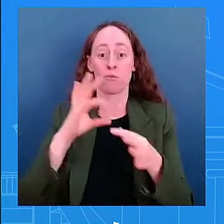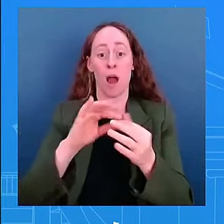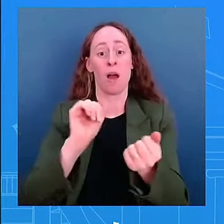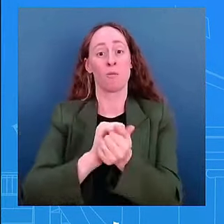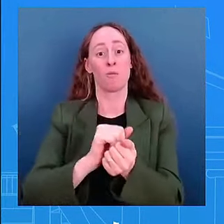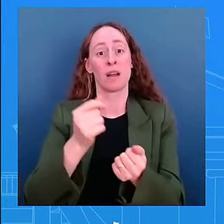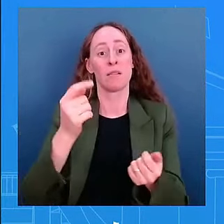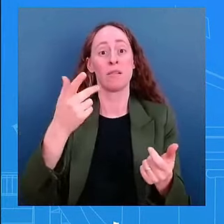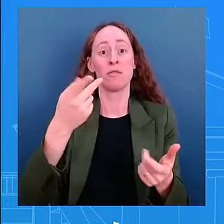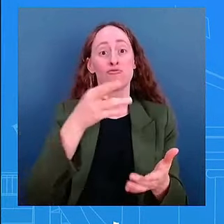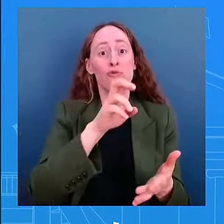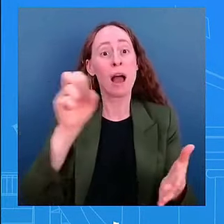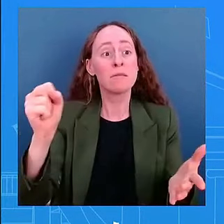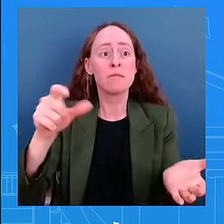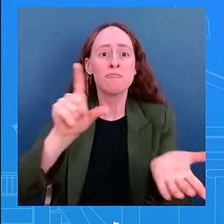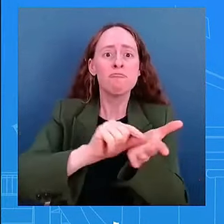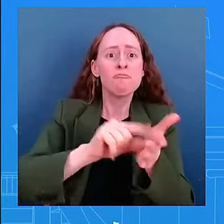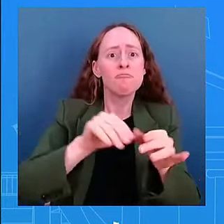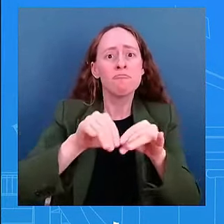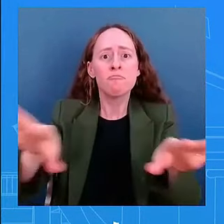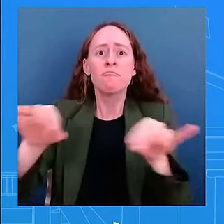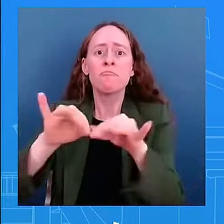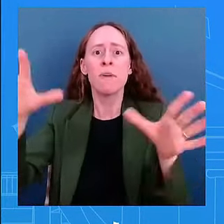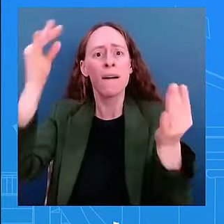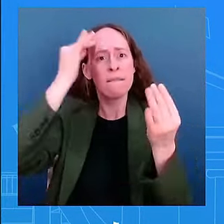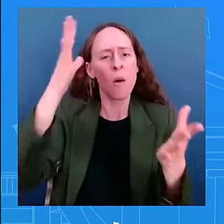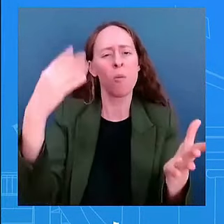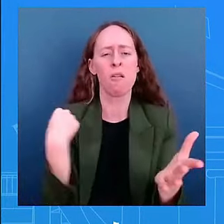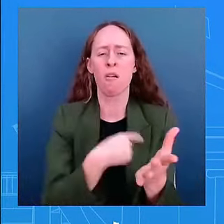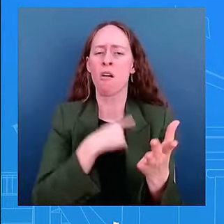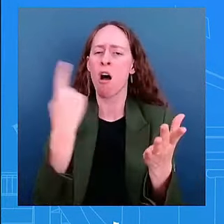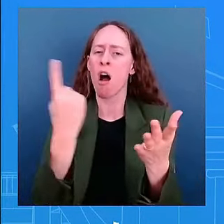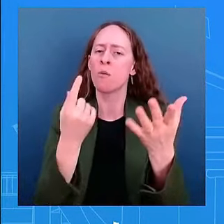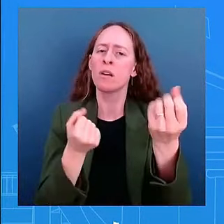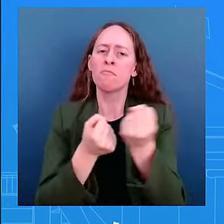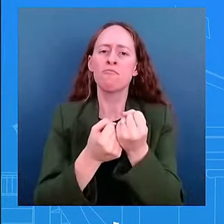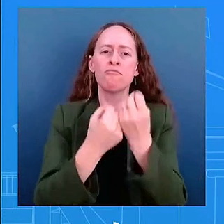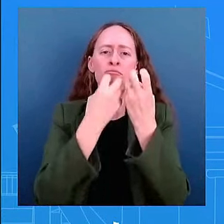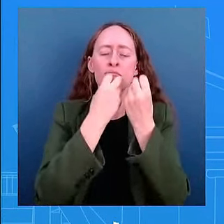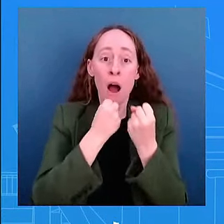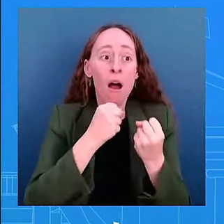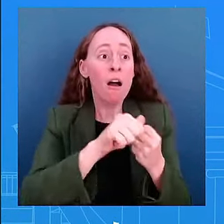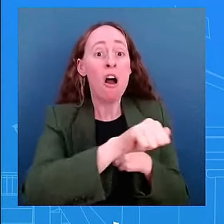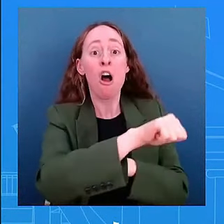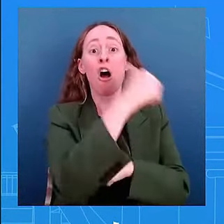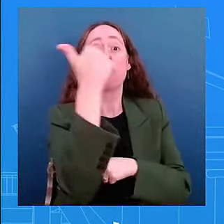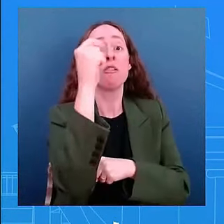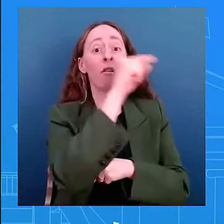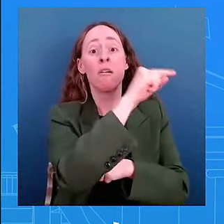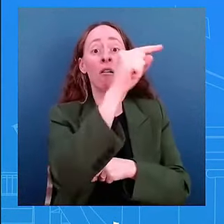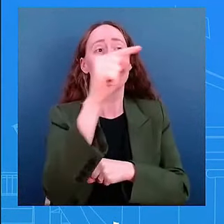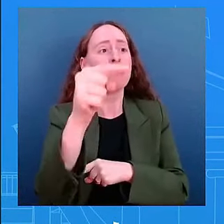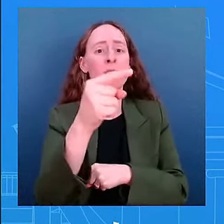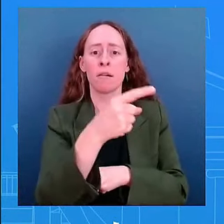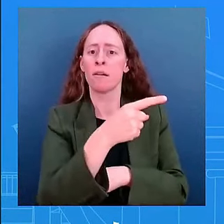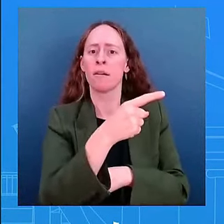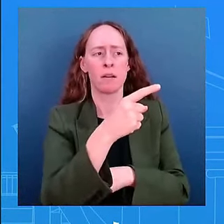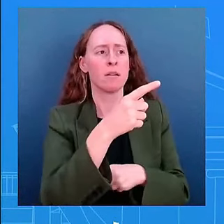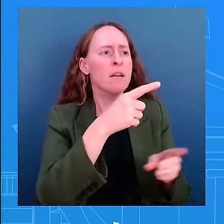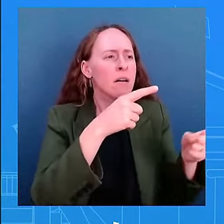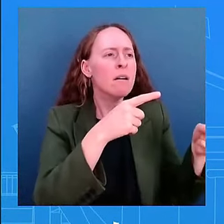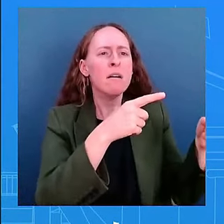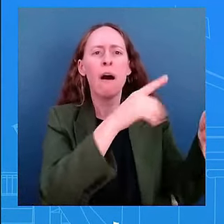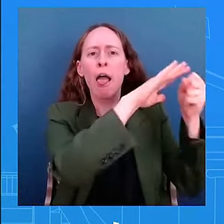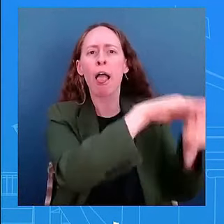any uh with any world leaders or leaders uh more broadly and that is something that he has done he's had those conversations